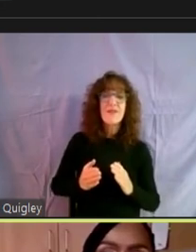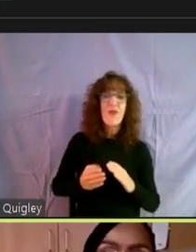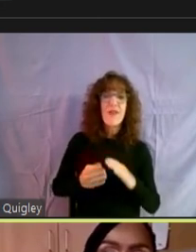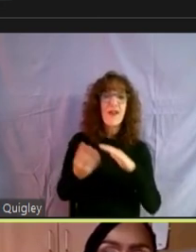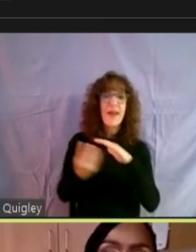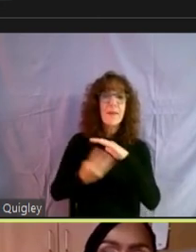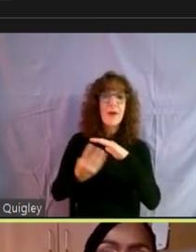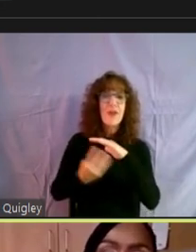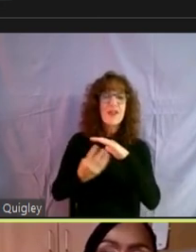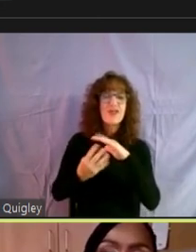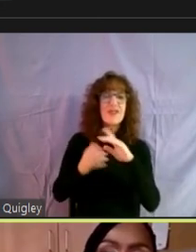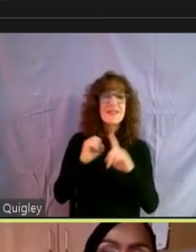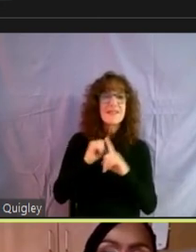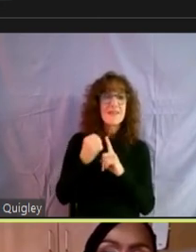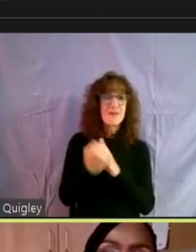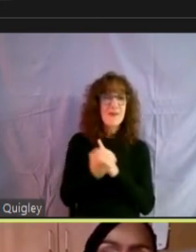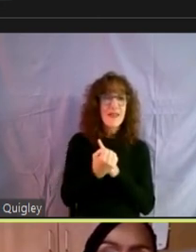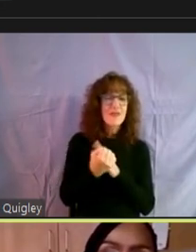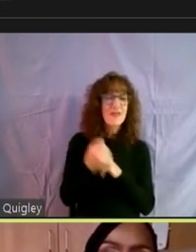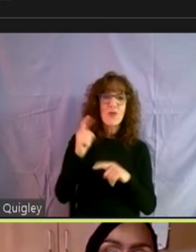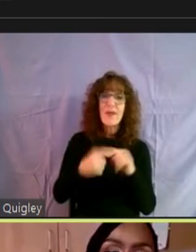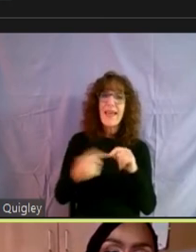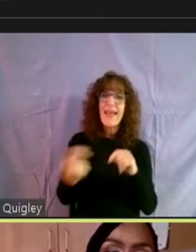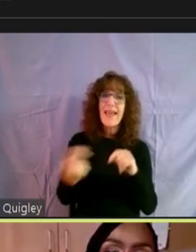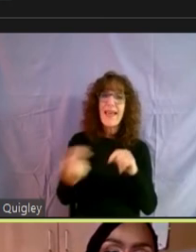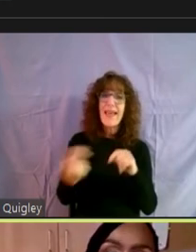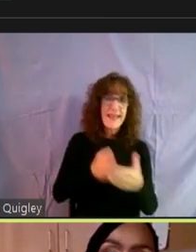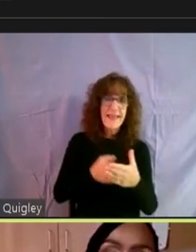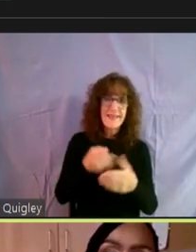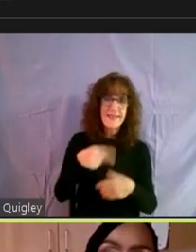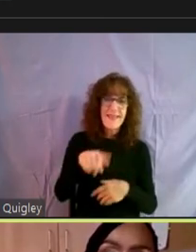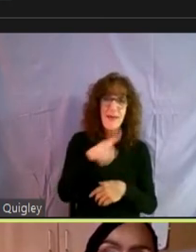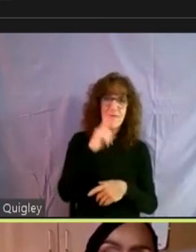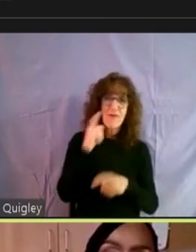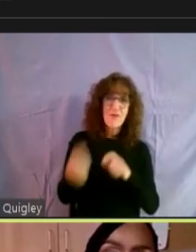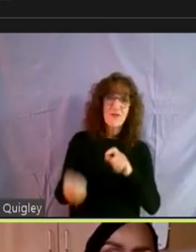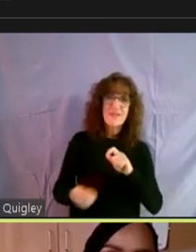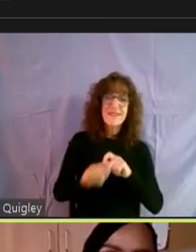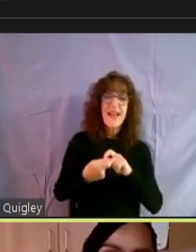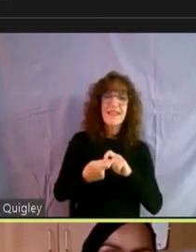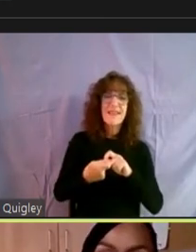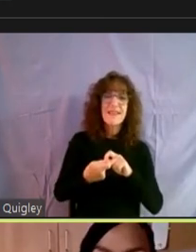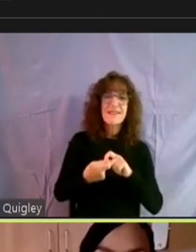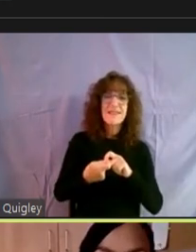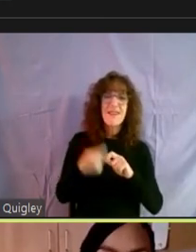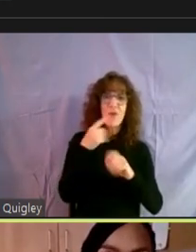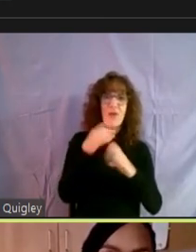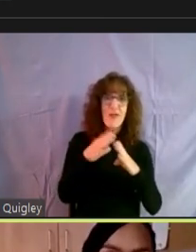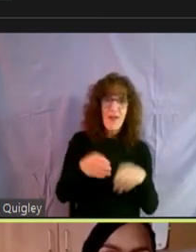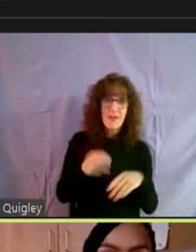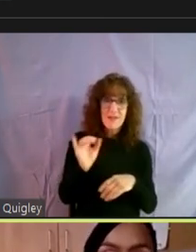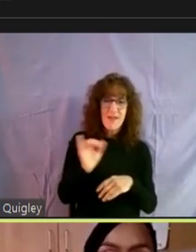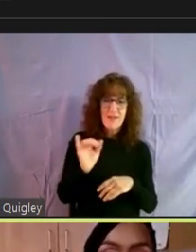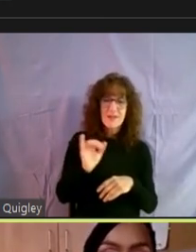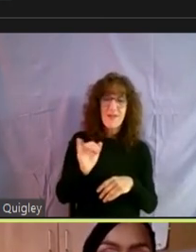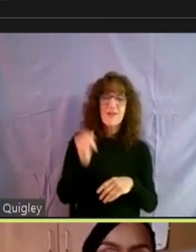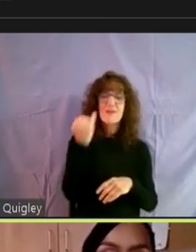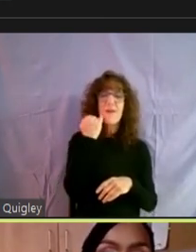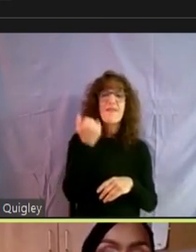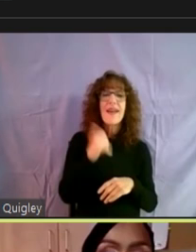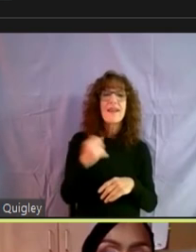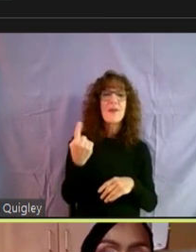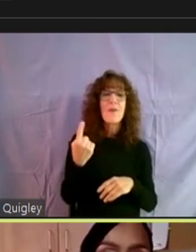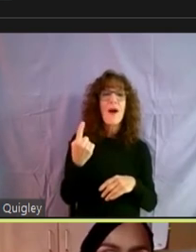status. And so that cannot be used against them for retaliation in their housing either. So if anyone